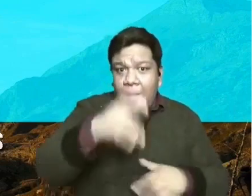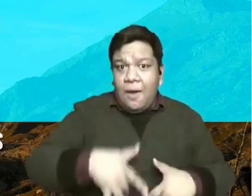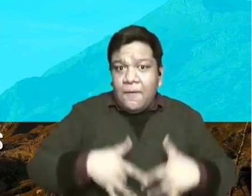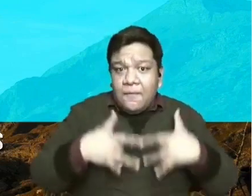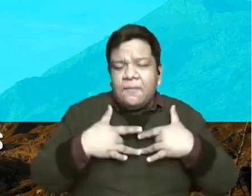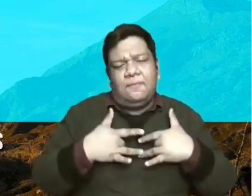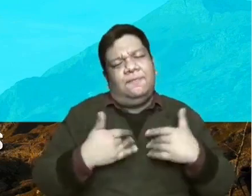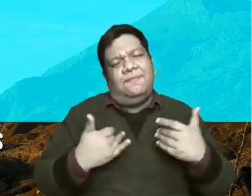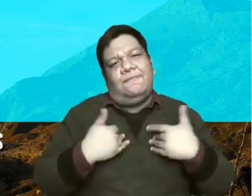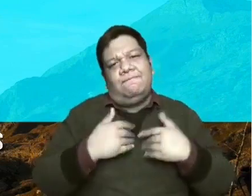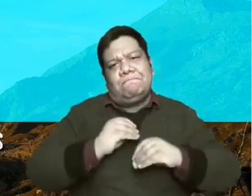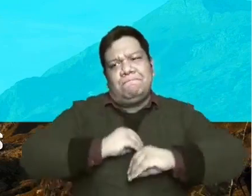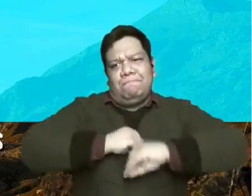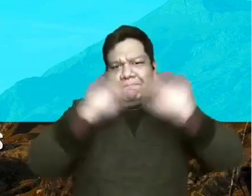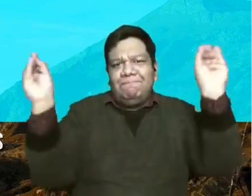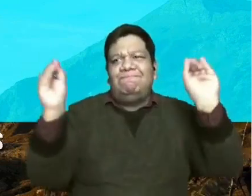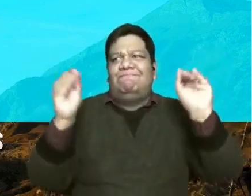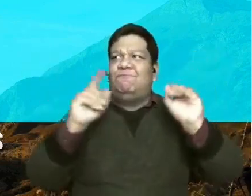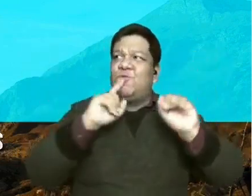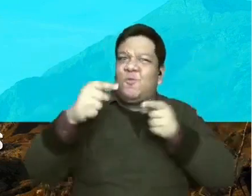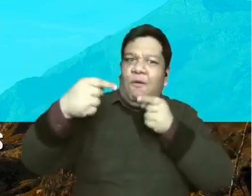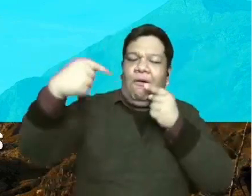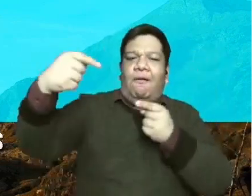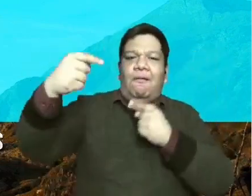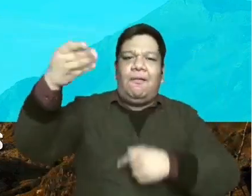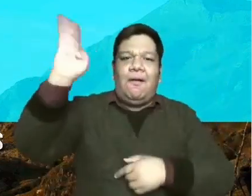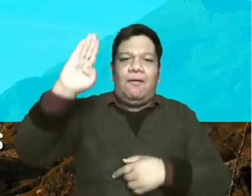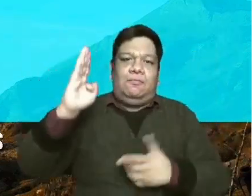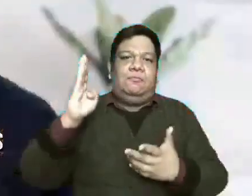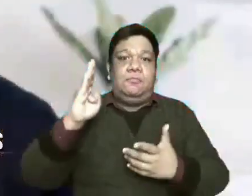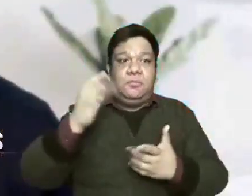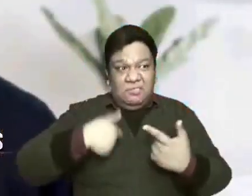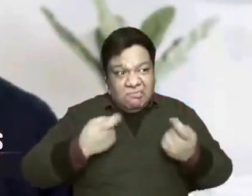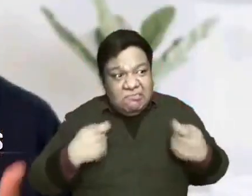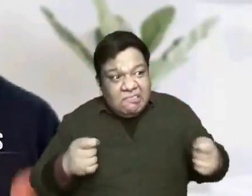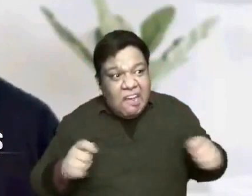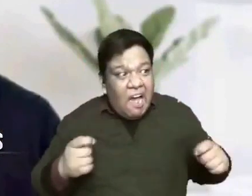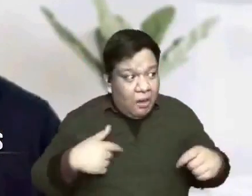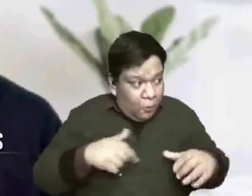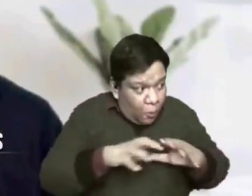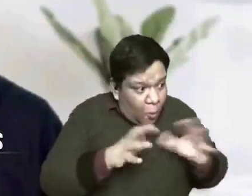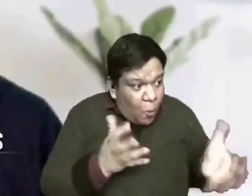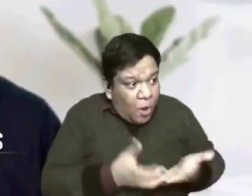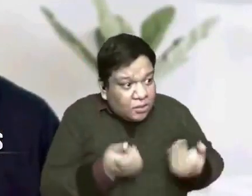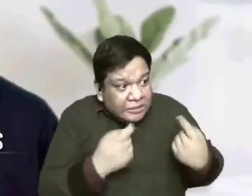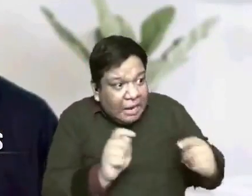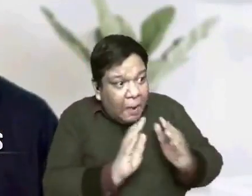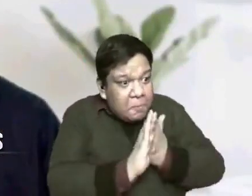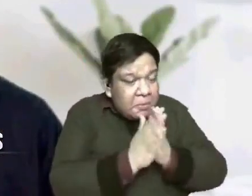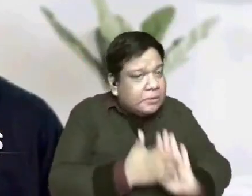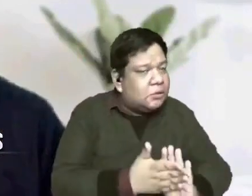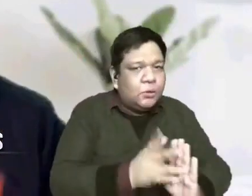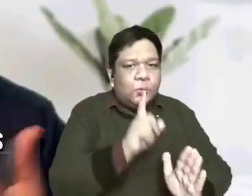very life. And therefore, any attempt to find peace in this world will only fail.